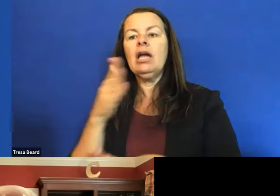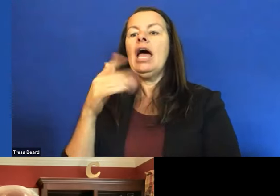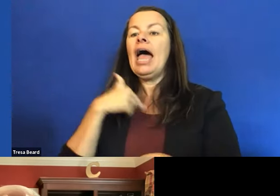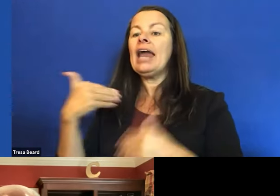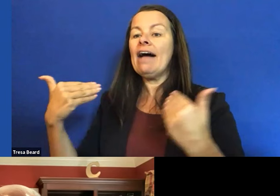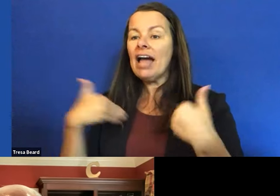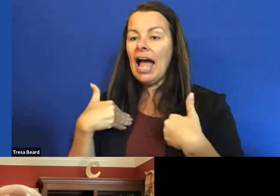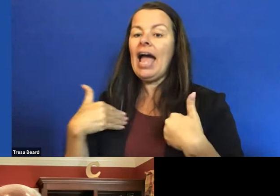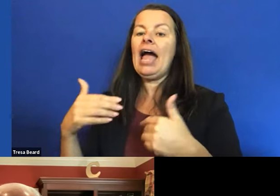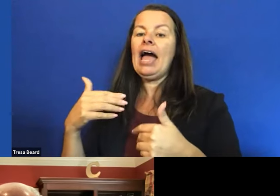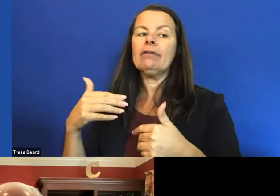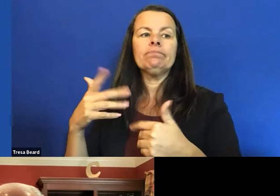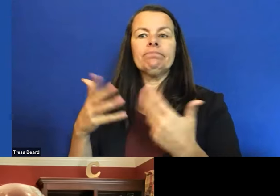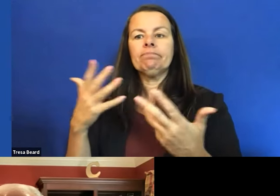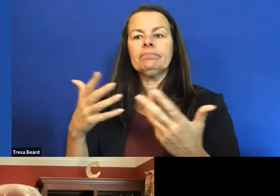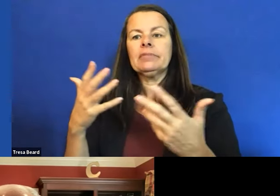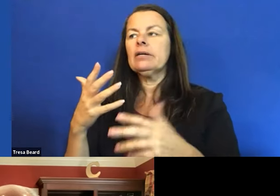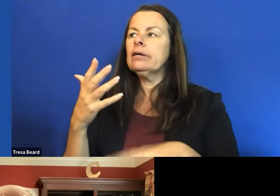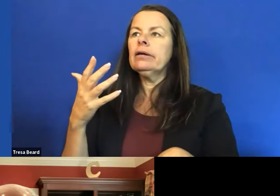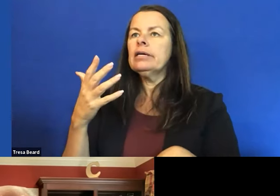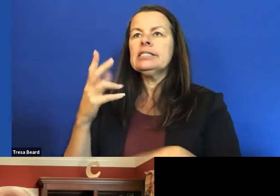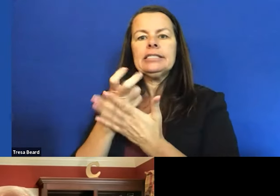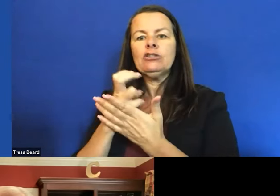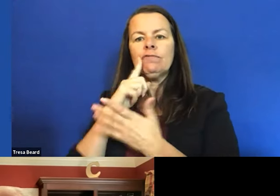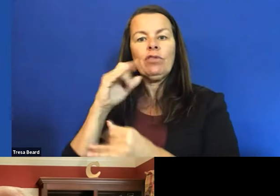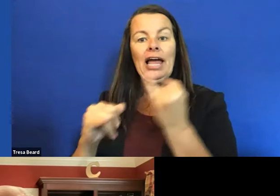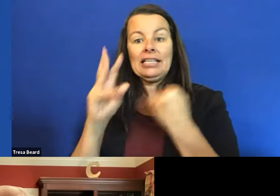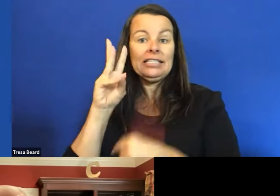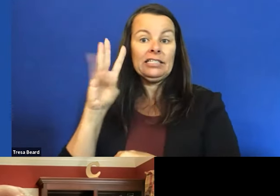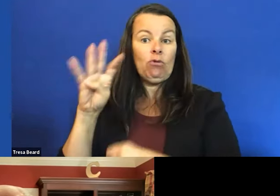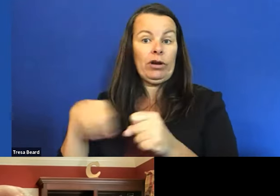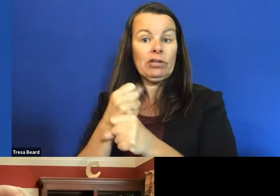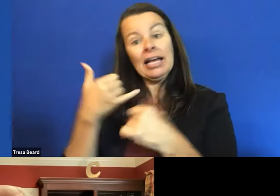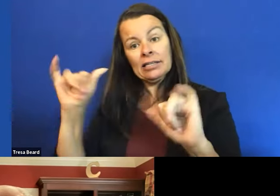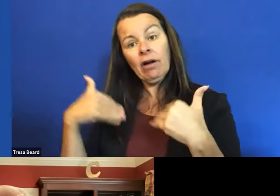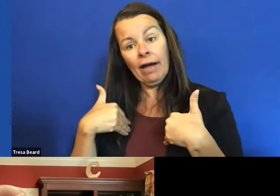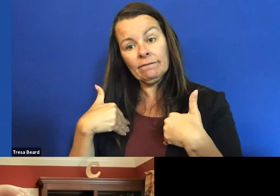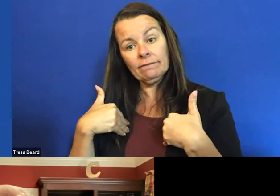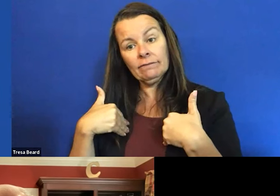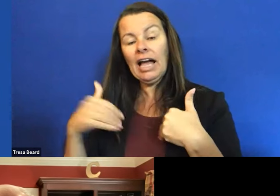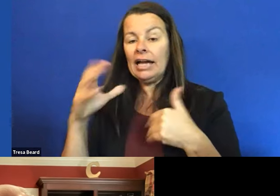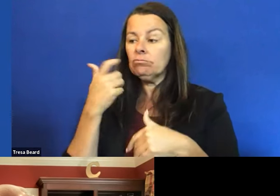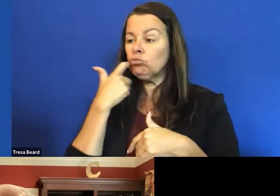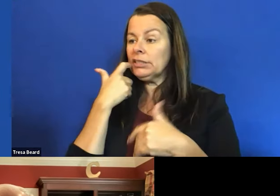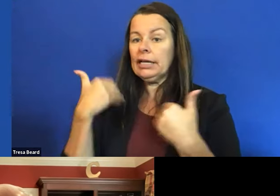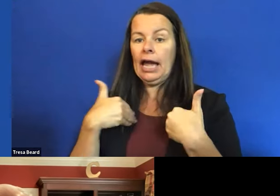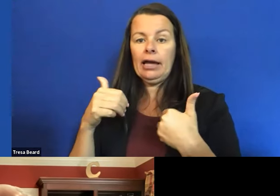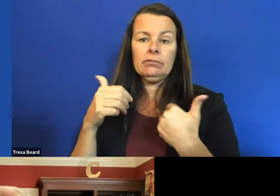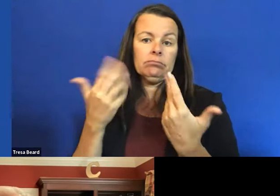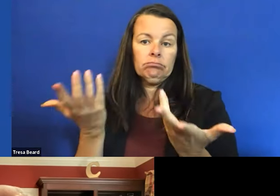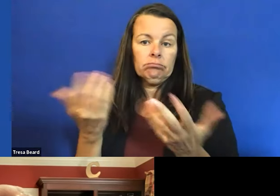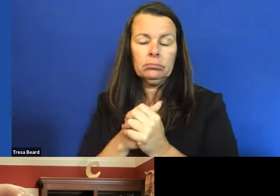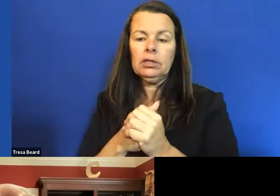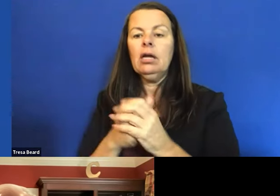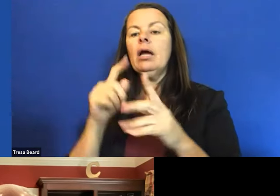of these whole, uh, last 64 years. And I still haven't still, I had some just recently. Um, but he